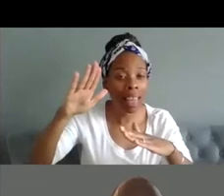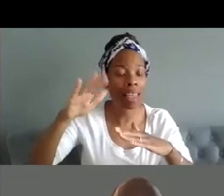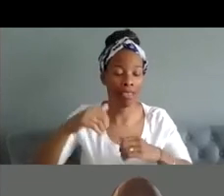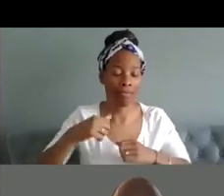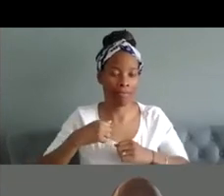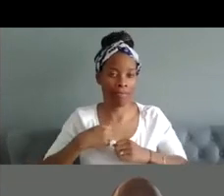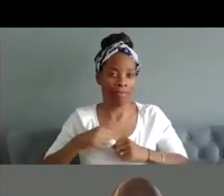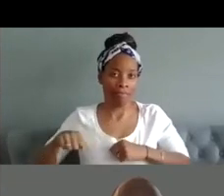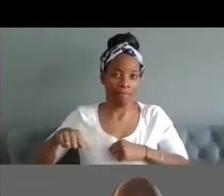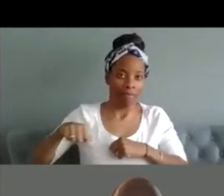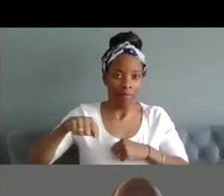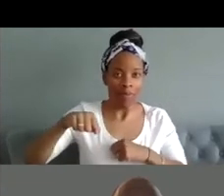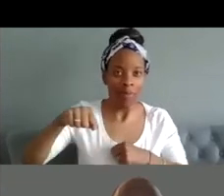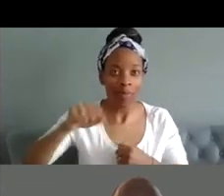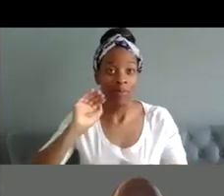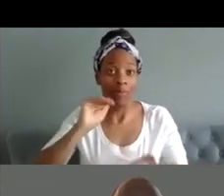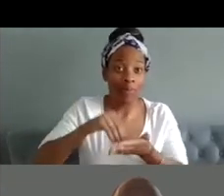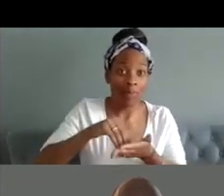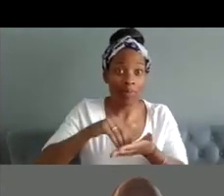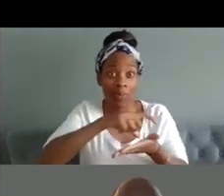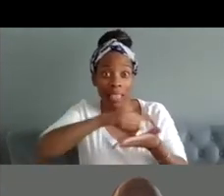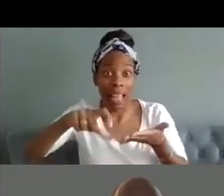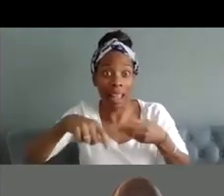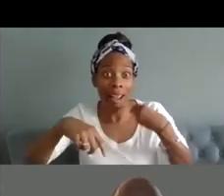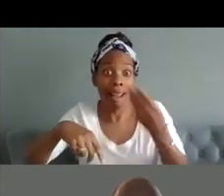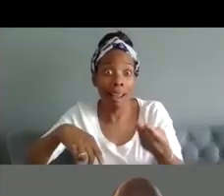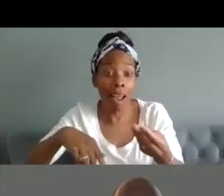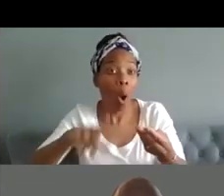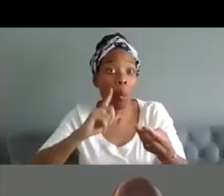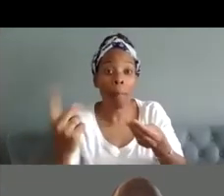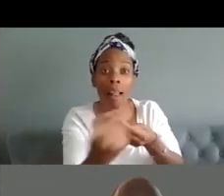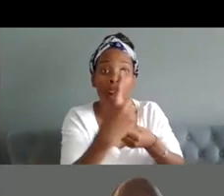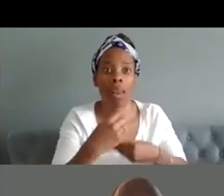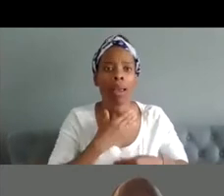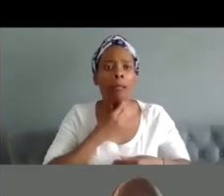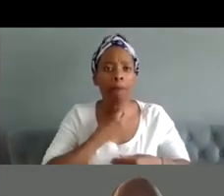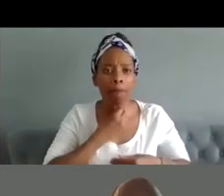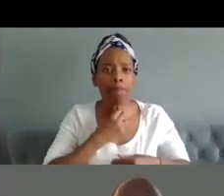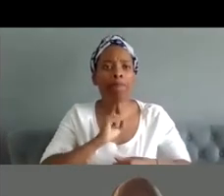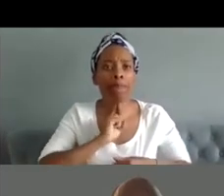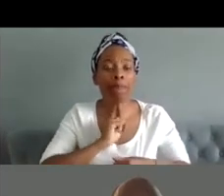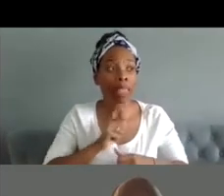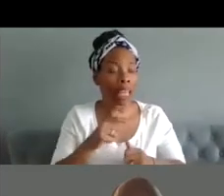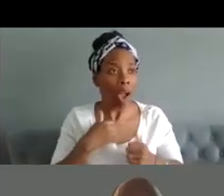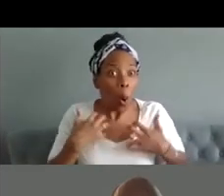baggage area and he she cleared her throat and that was uh exciting for him